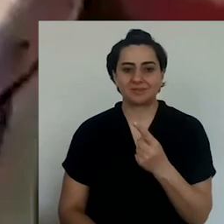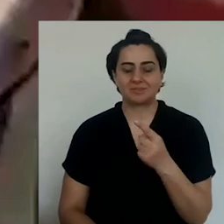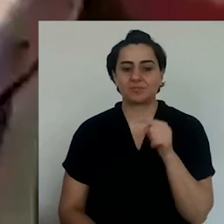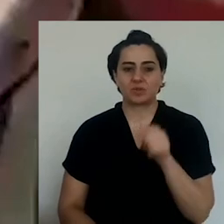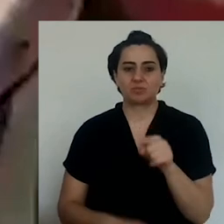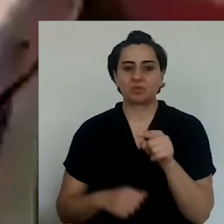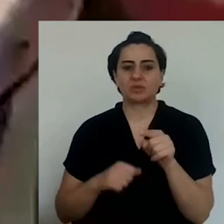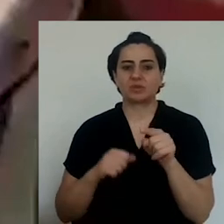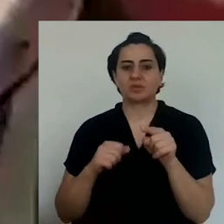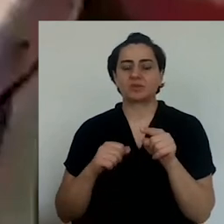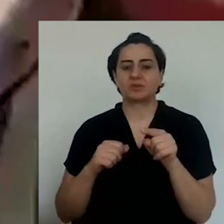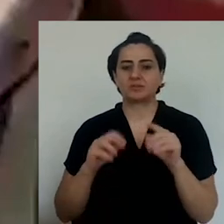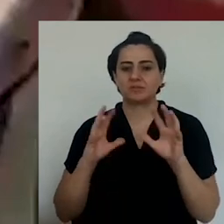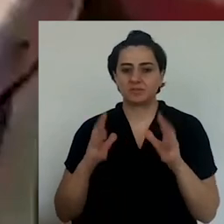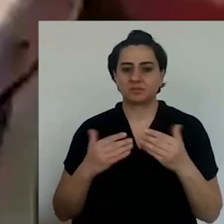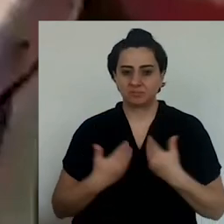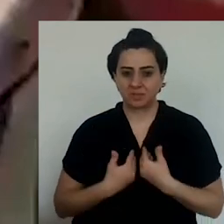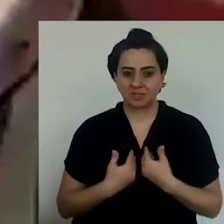And I remember that.